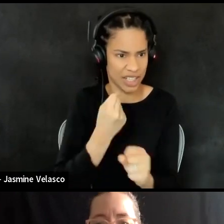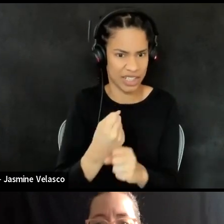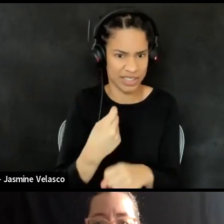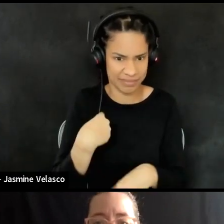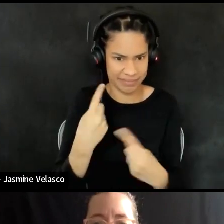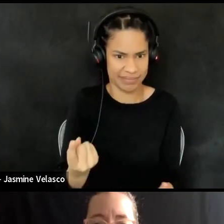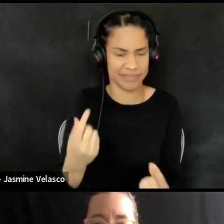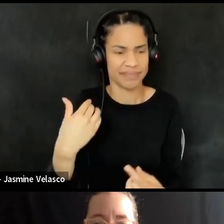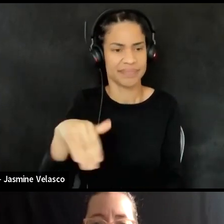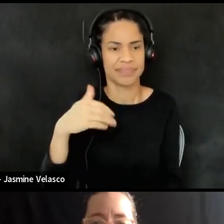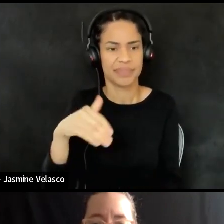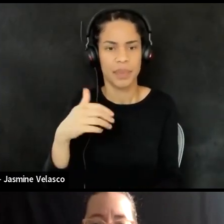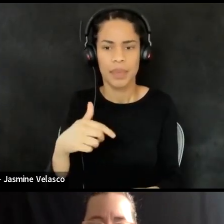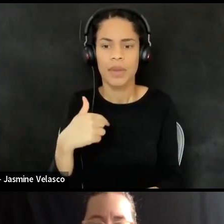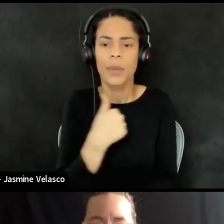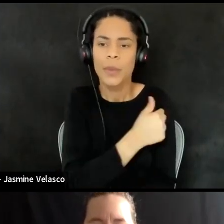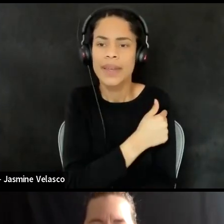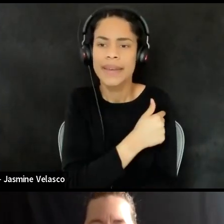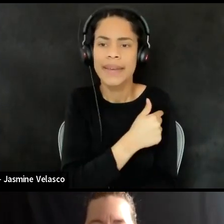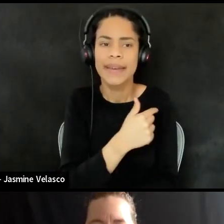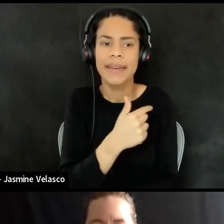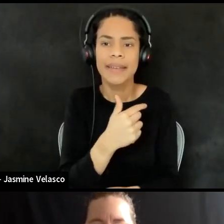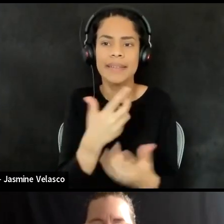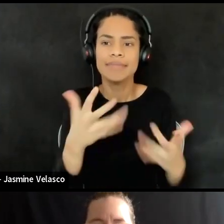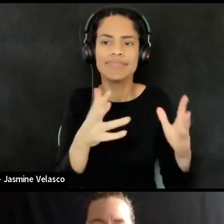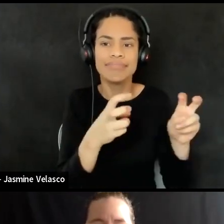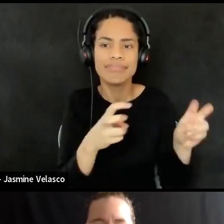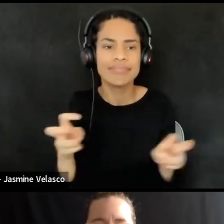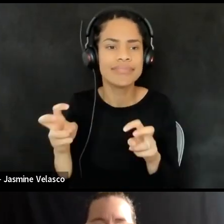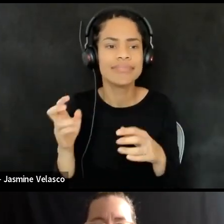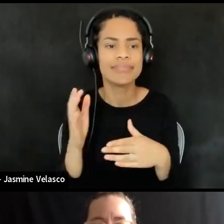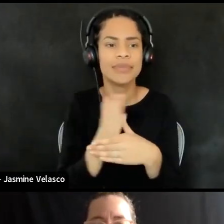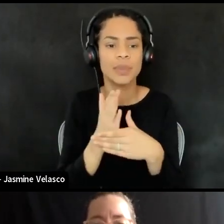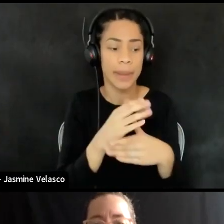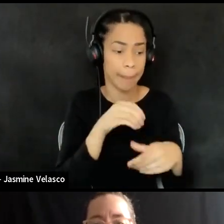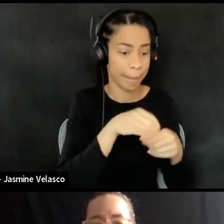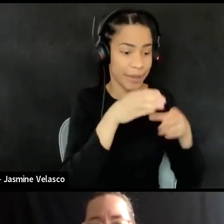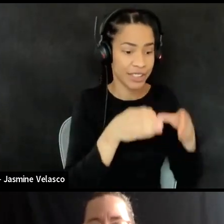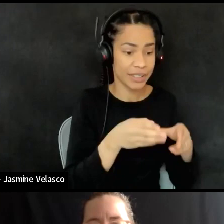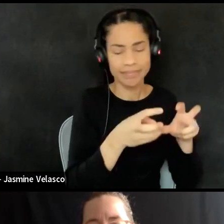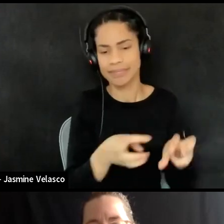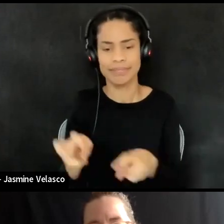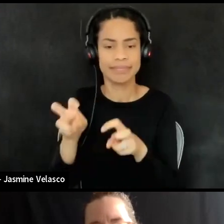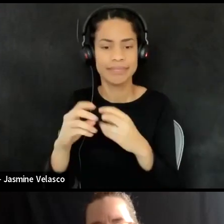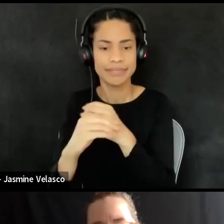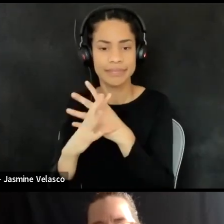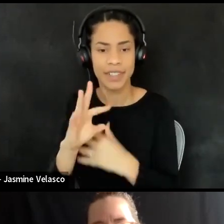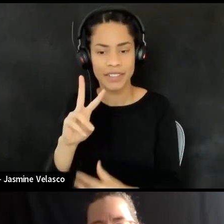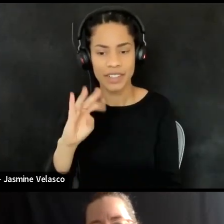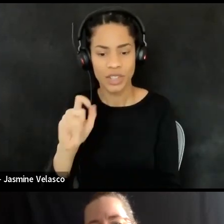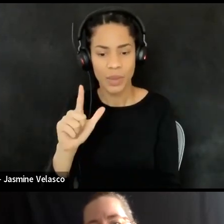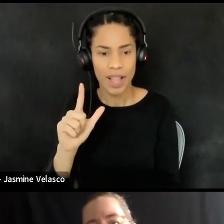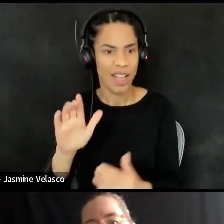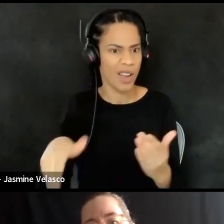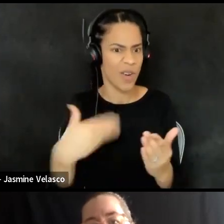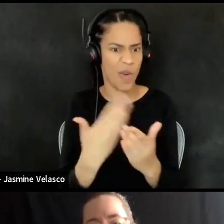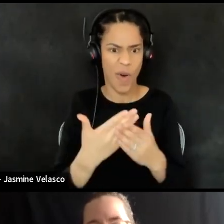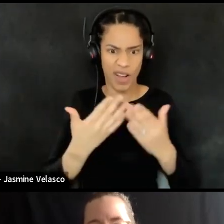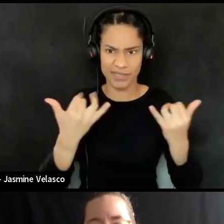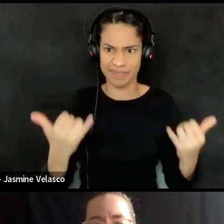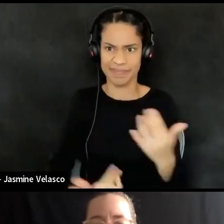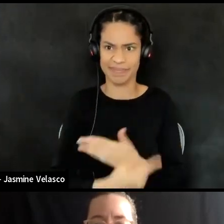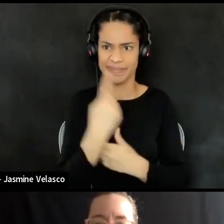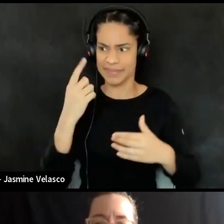as we have pivoted between in-person and virtual and all of the uncertainties of this time.